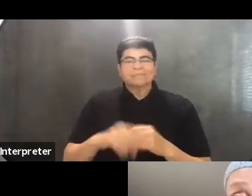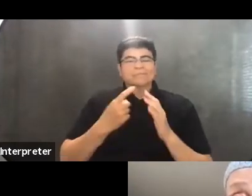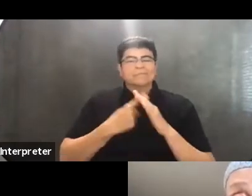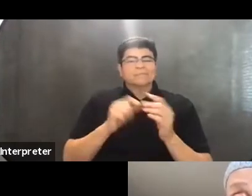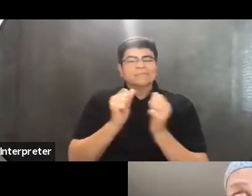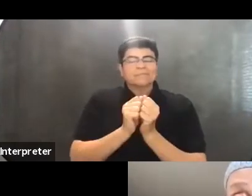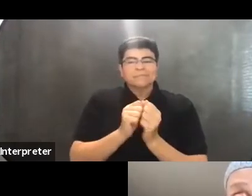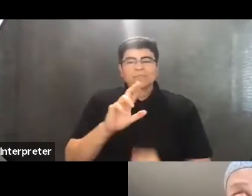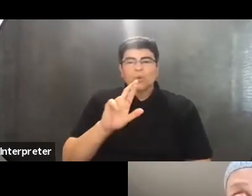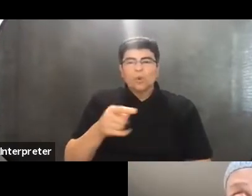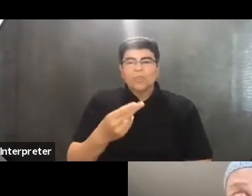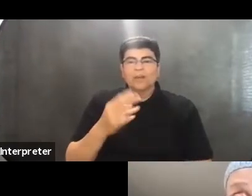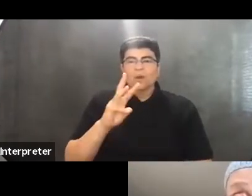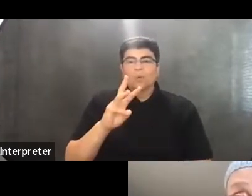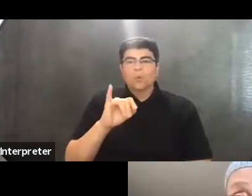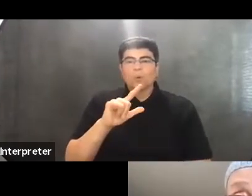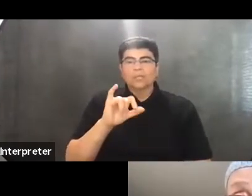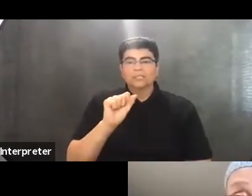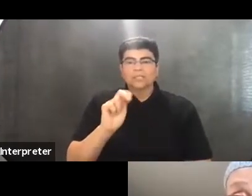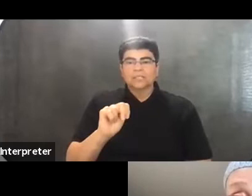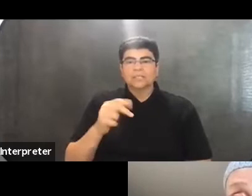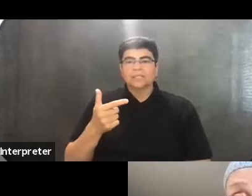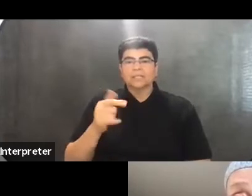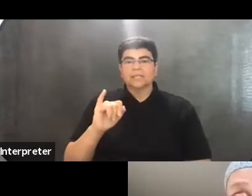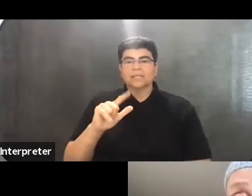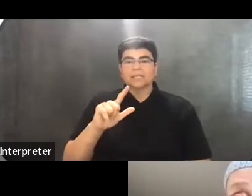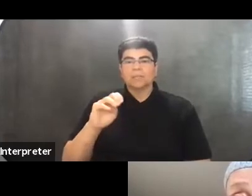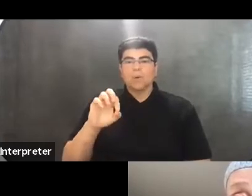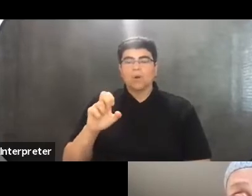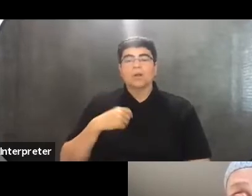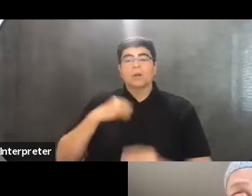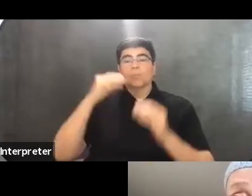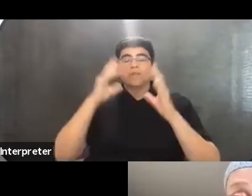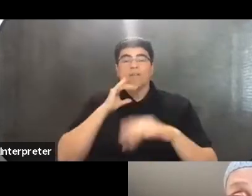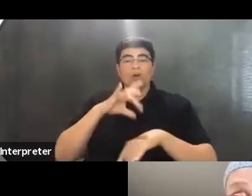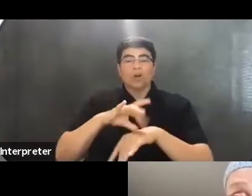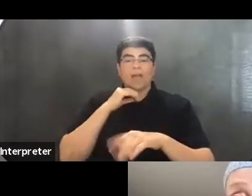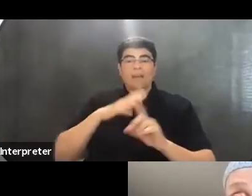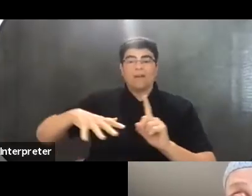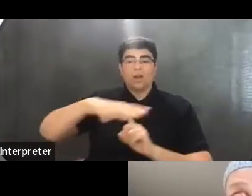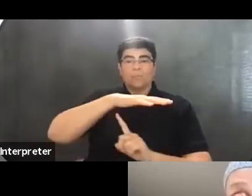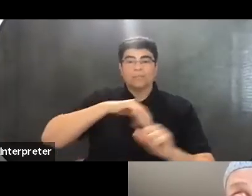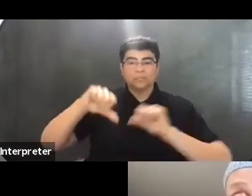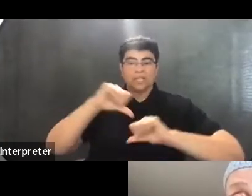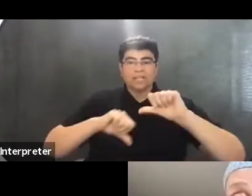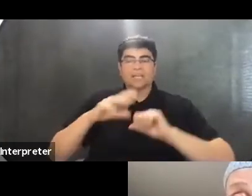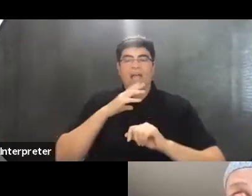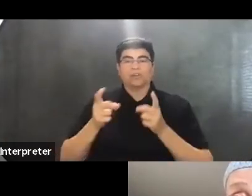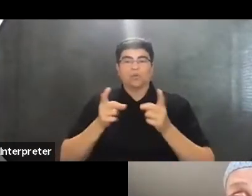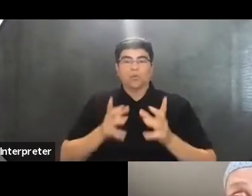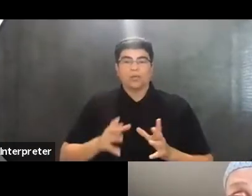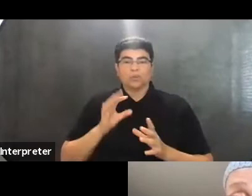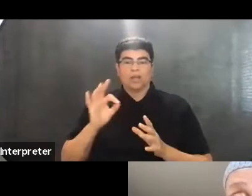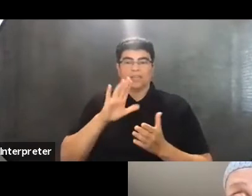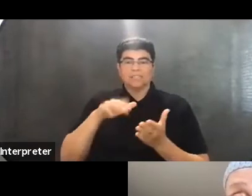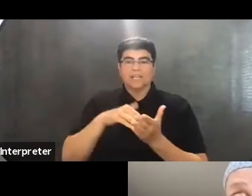Ruth Wilson Gilmore, who is a professor of Earth and Environmental Sciences and the director of